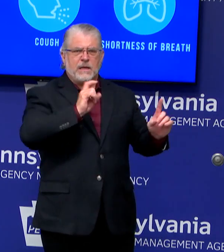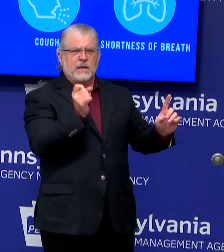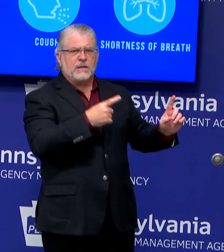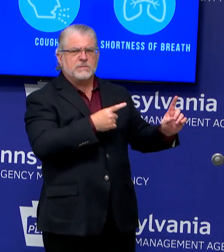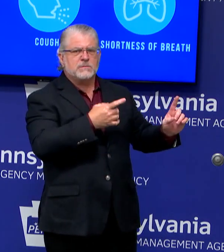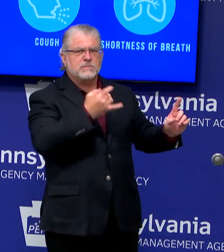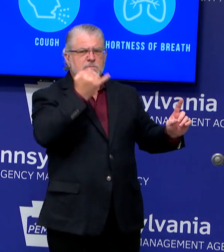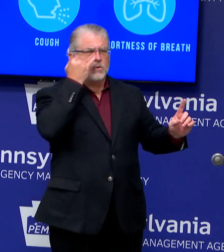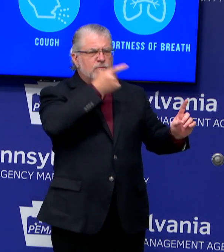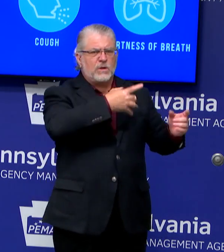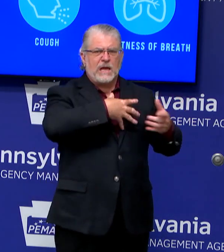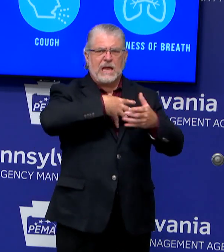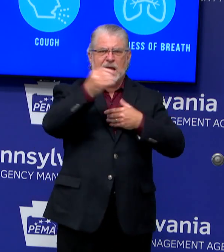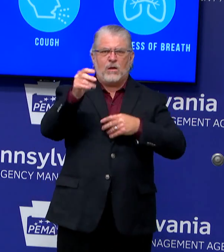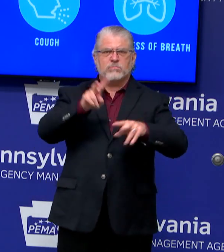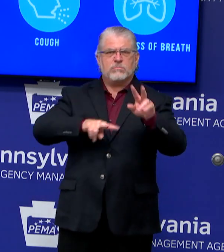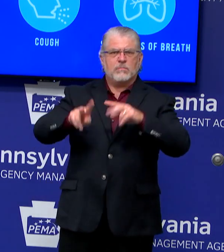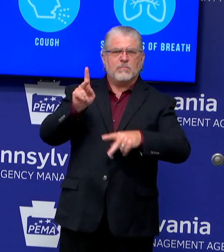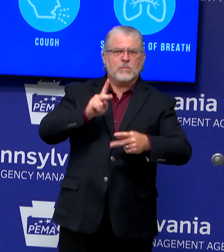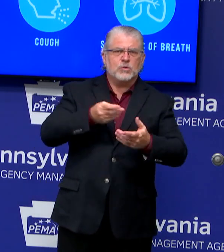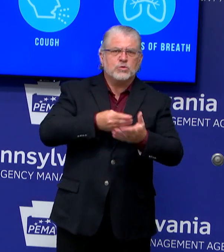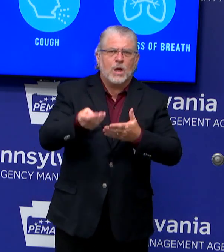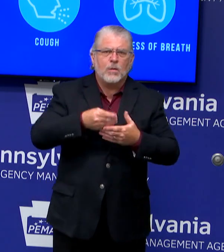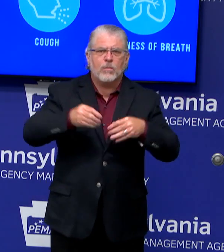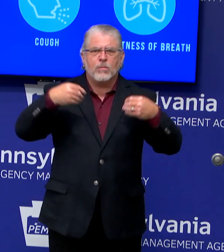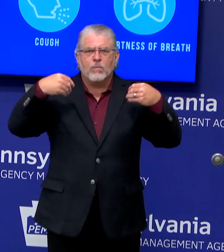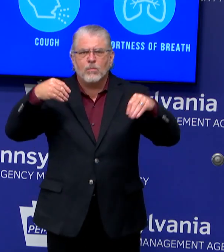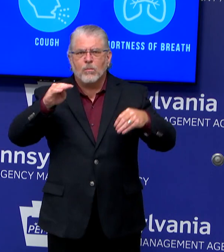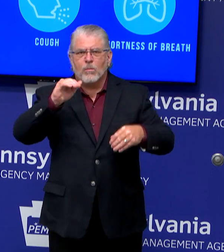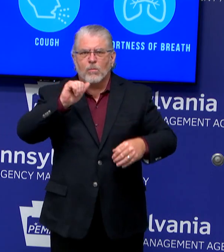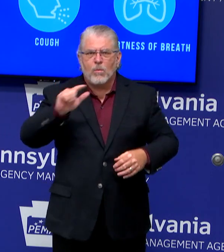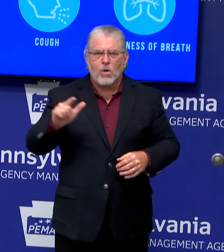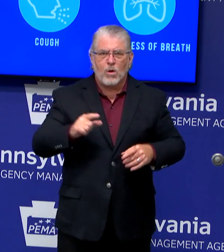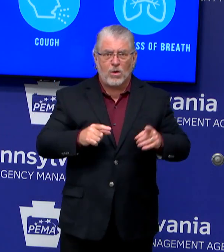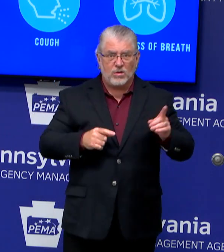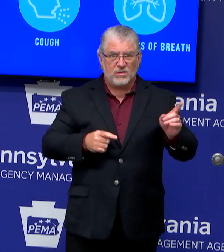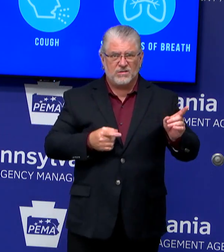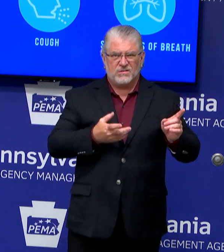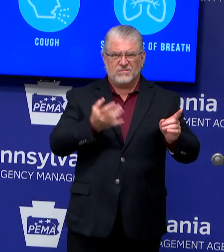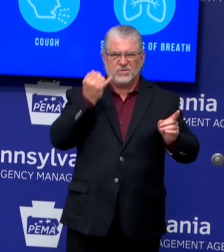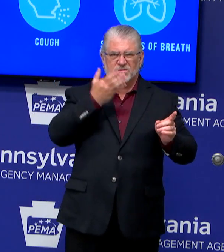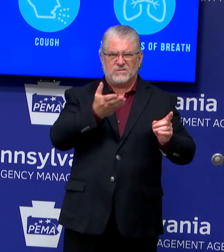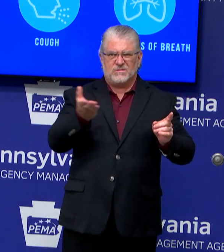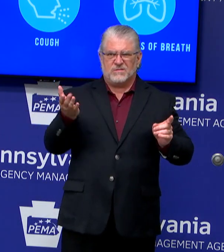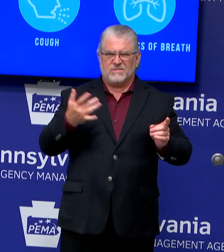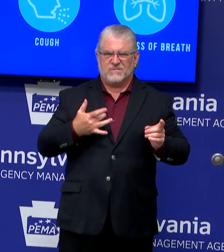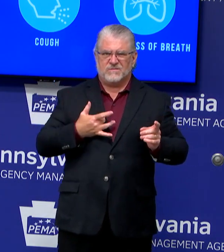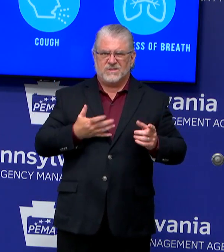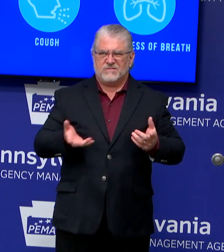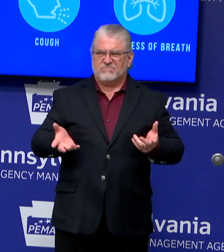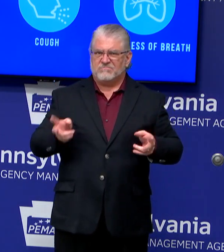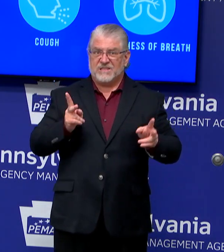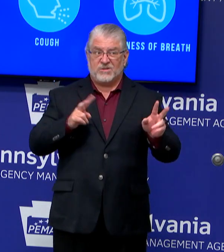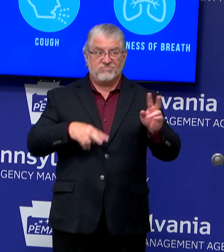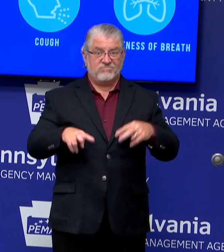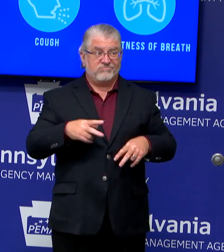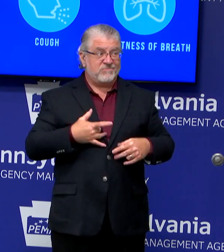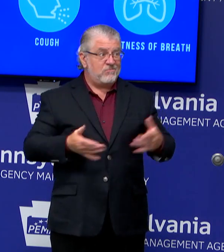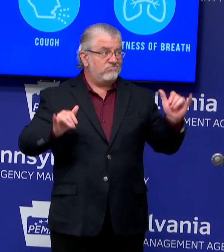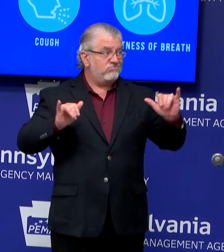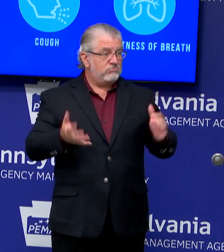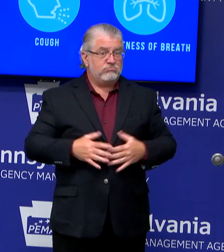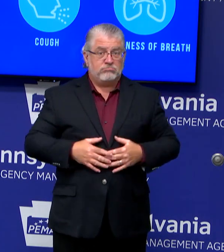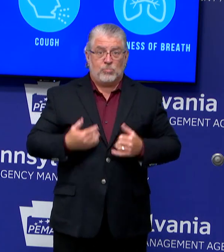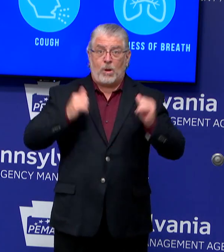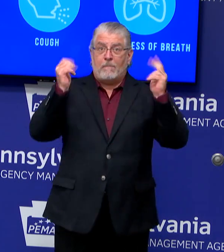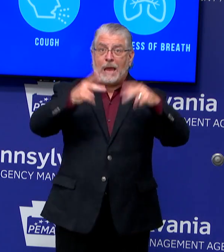anybody at a mall, at a restaurant, that there's very much a sense that, you know, this is, we're over this, right? This is not part of,